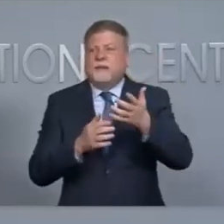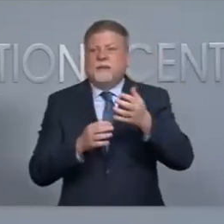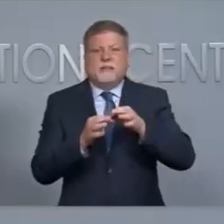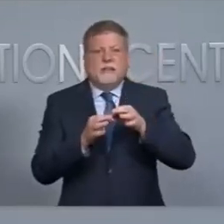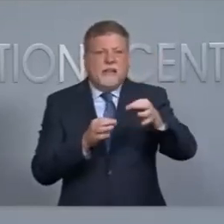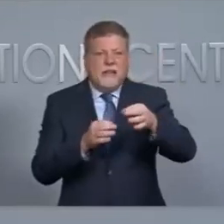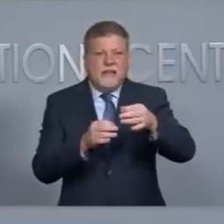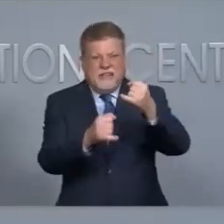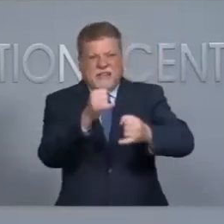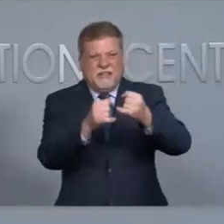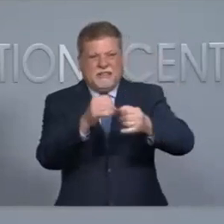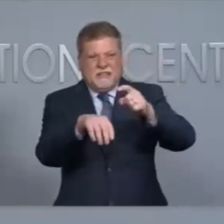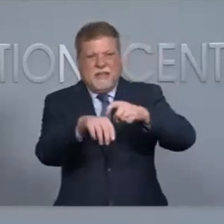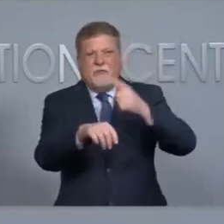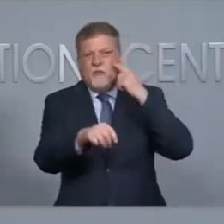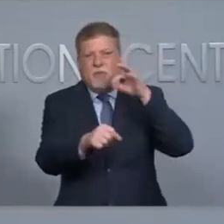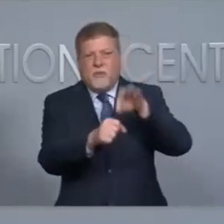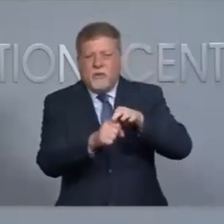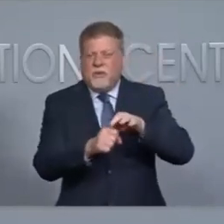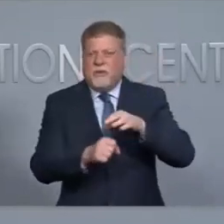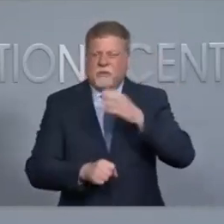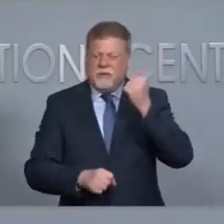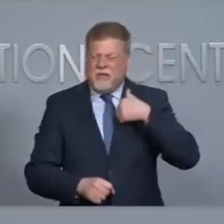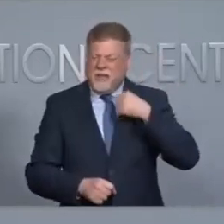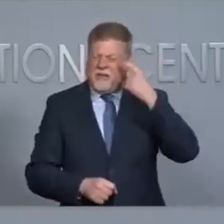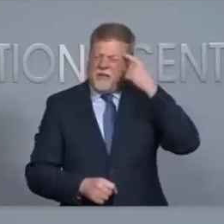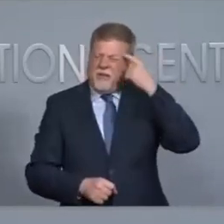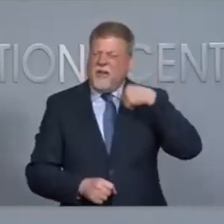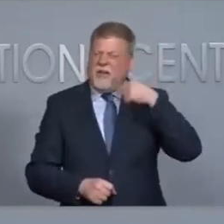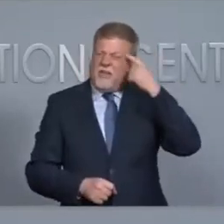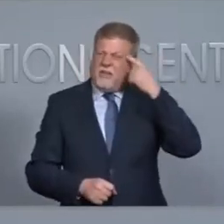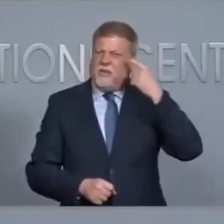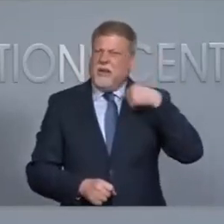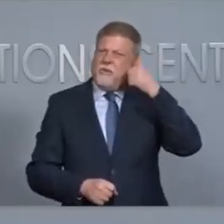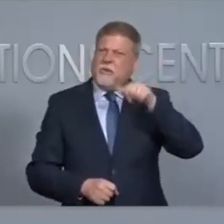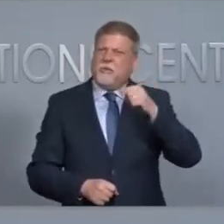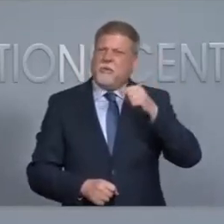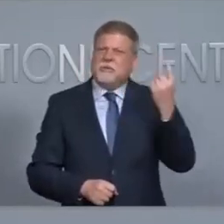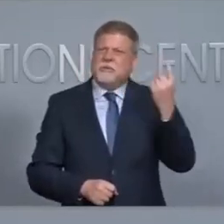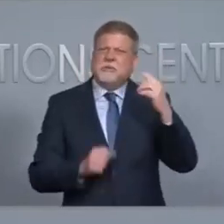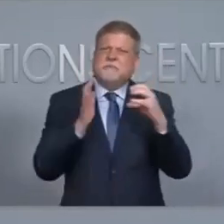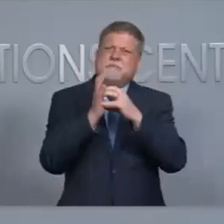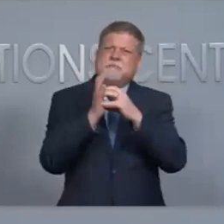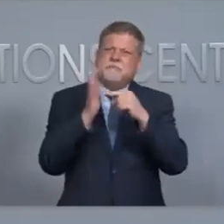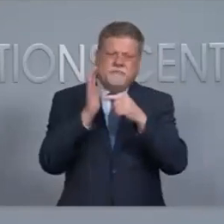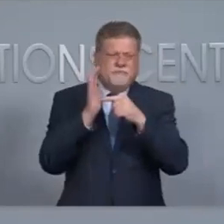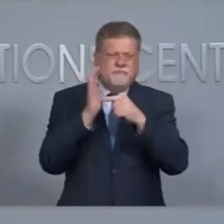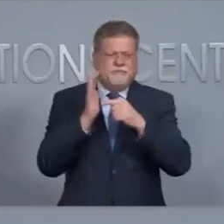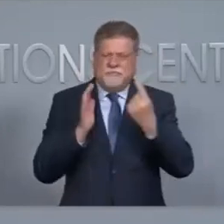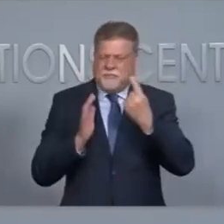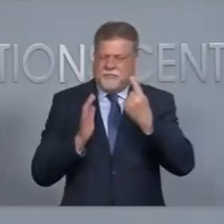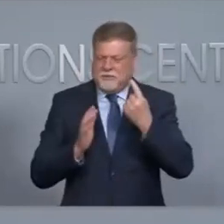the end of voting? Because I feel like there was some there was some provision that was related to that if